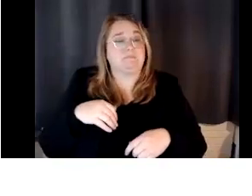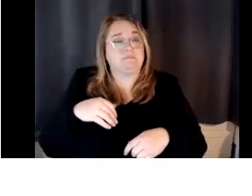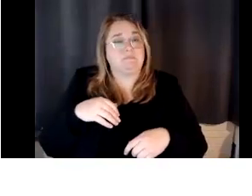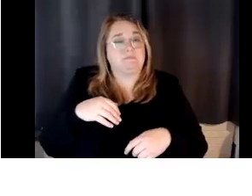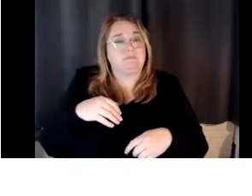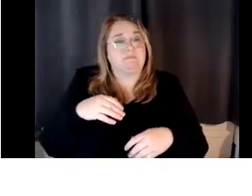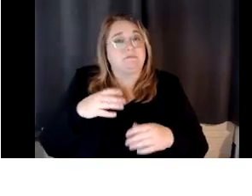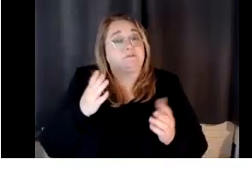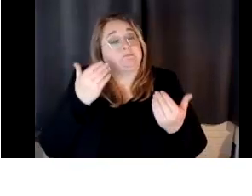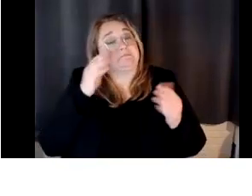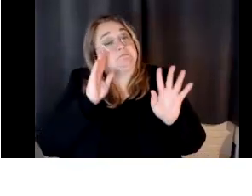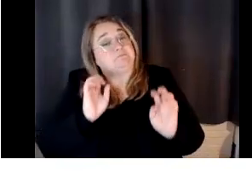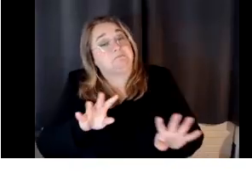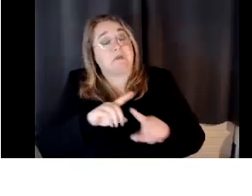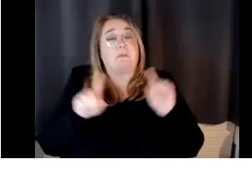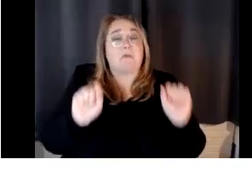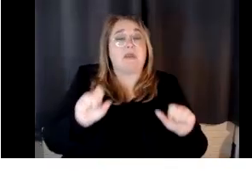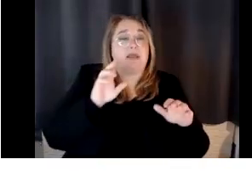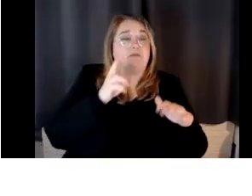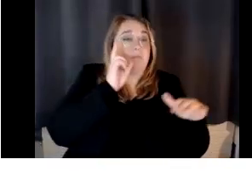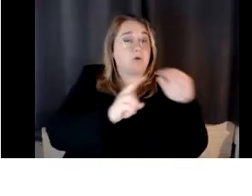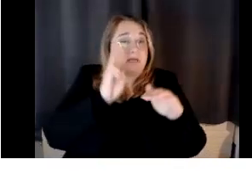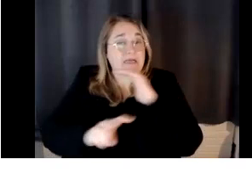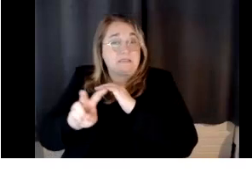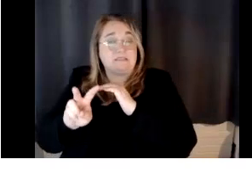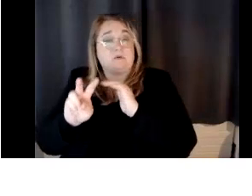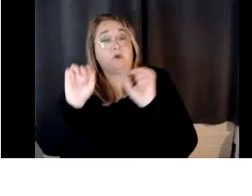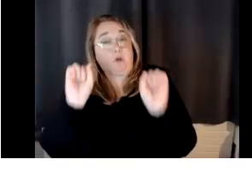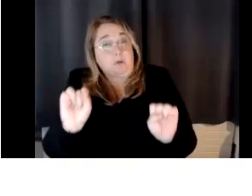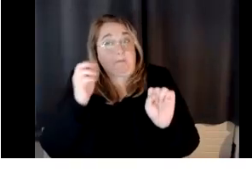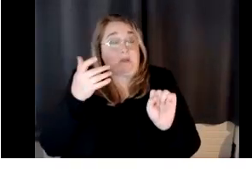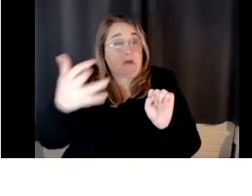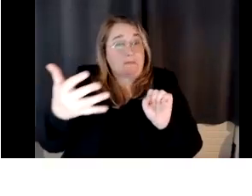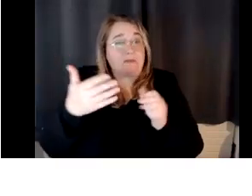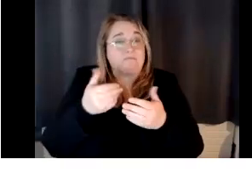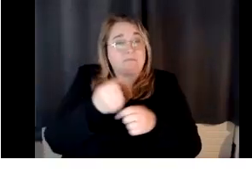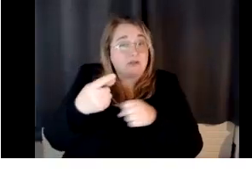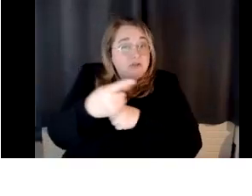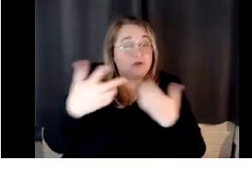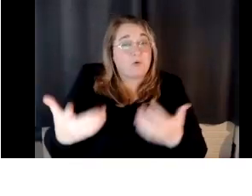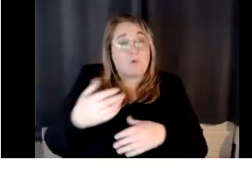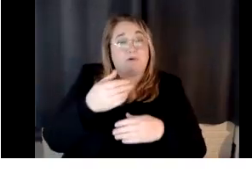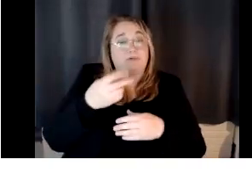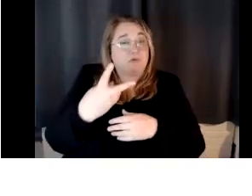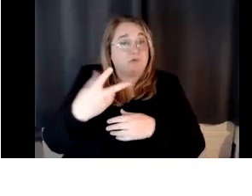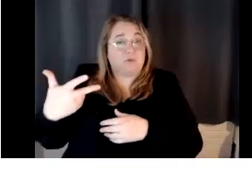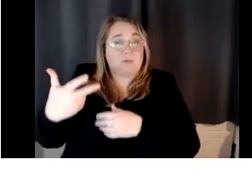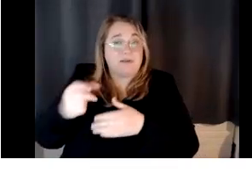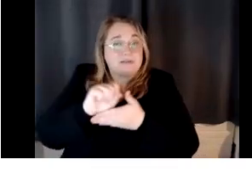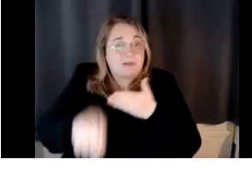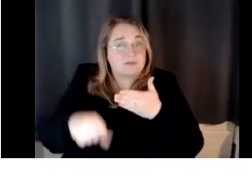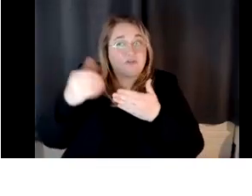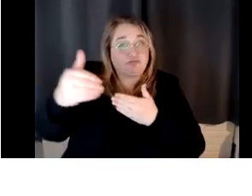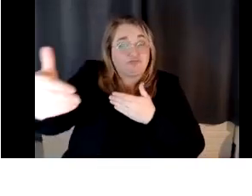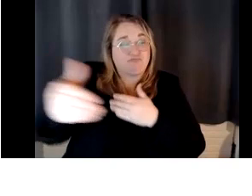um, what could be coming, um, maybe next year or in a, uh, two or three semesters. And then, um, we want to,